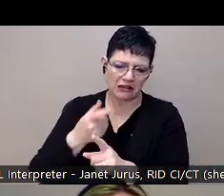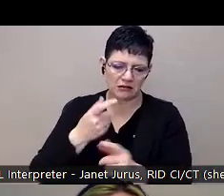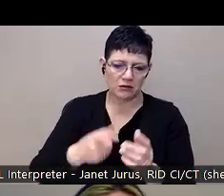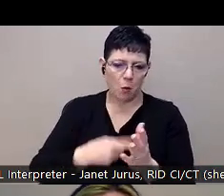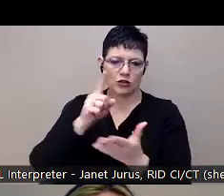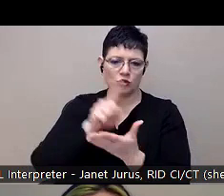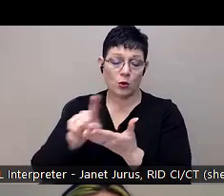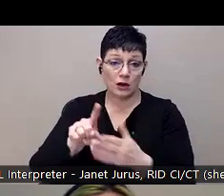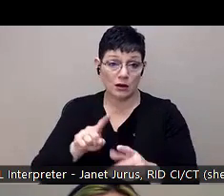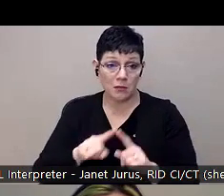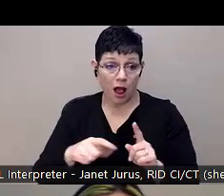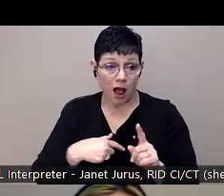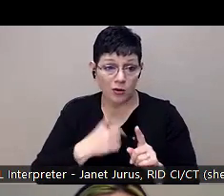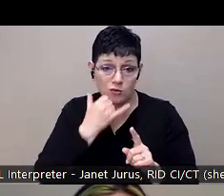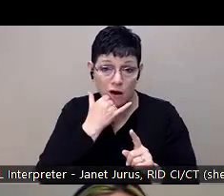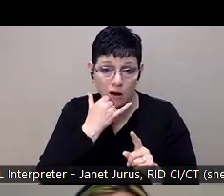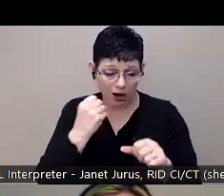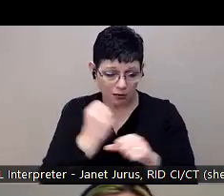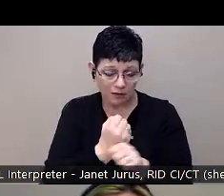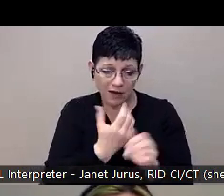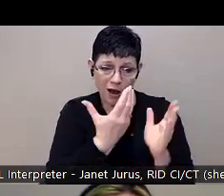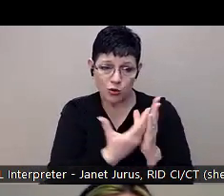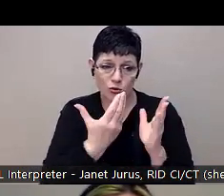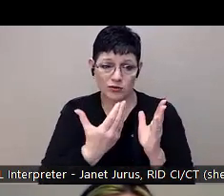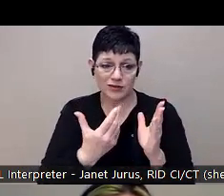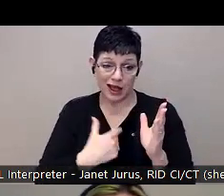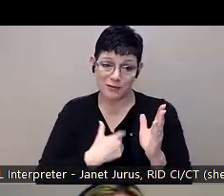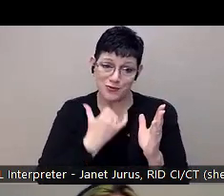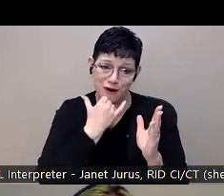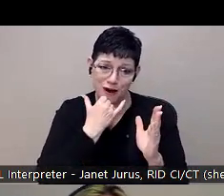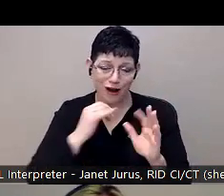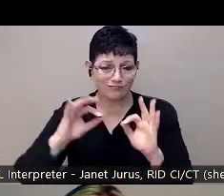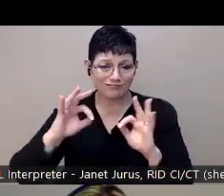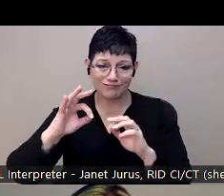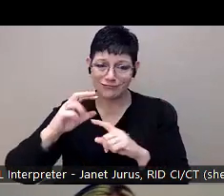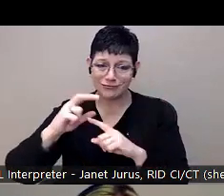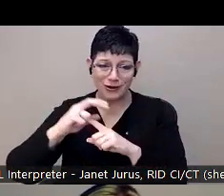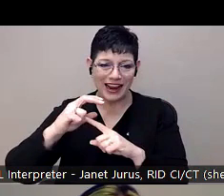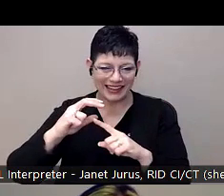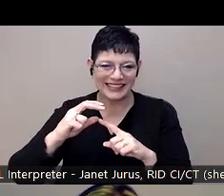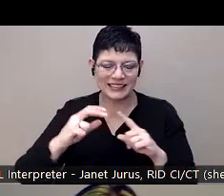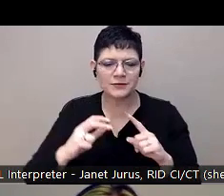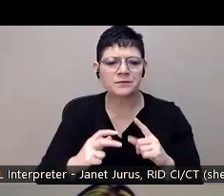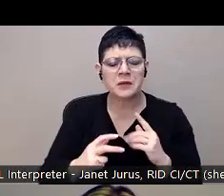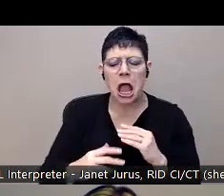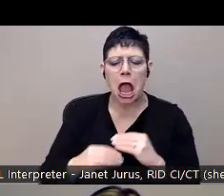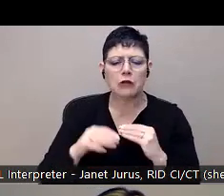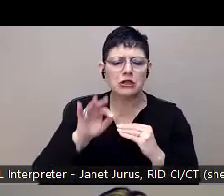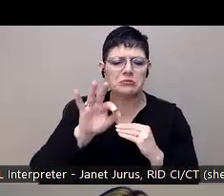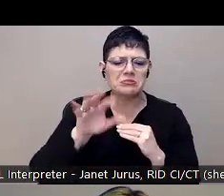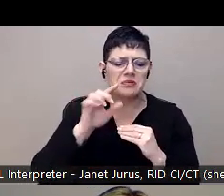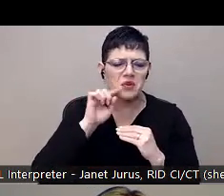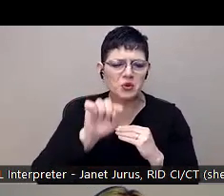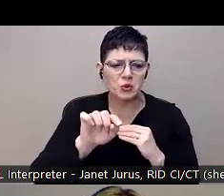does. Um, and the data shows that it does. So I just think that that's awesome. Um, some little extras that I have for you on this one.